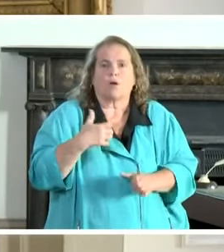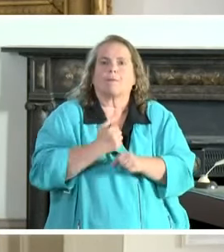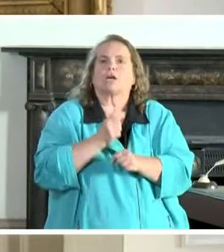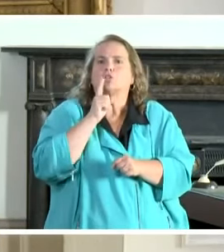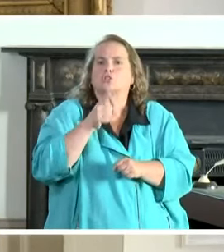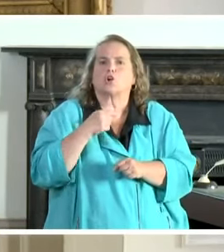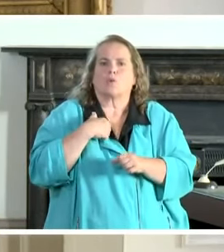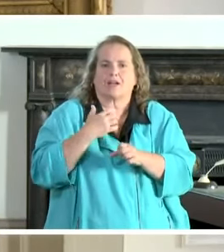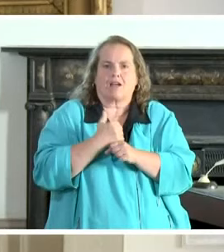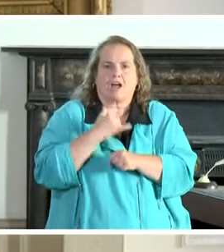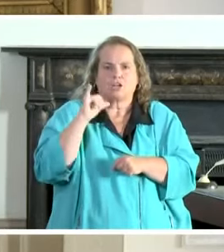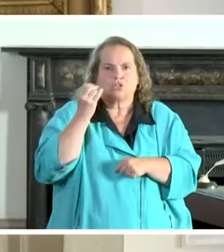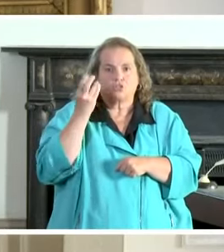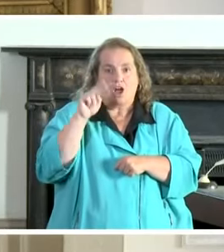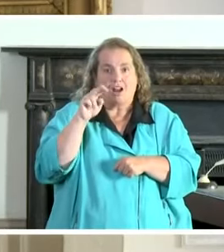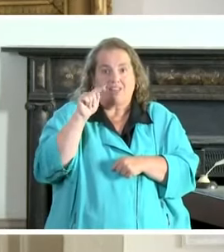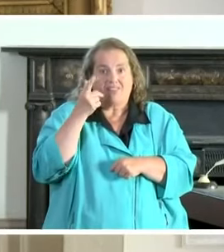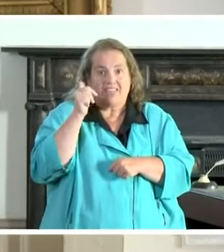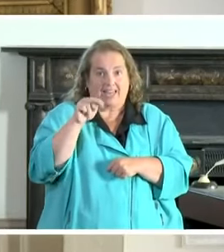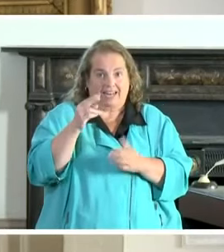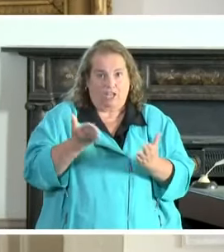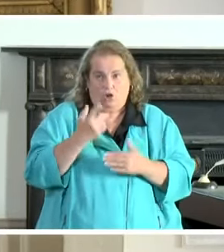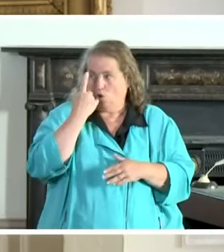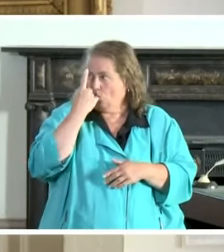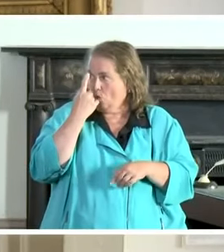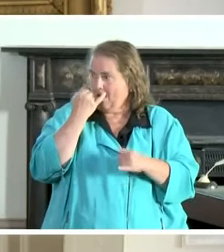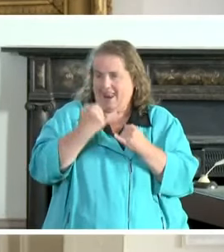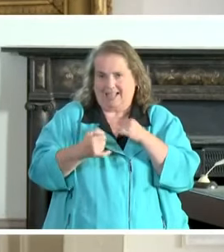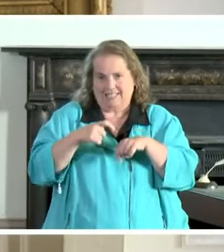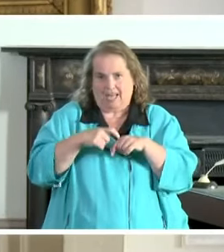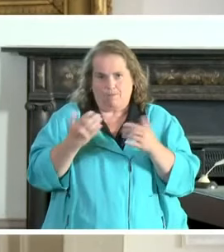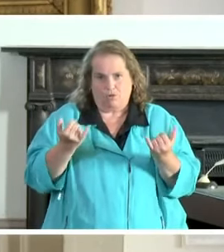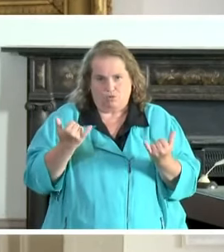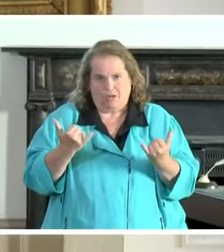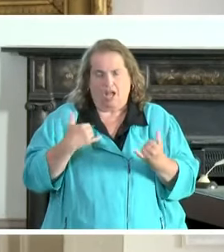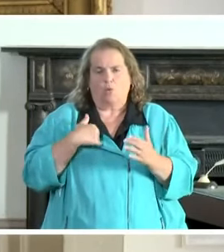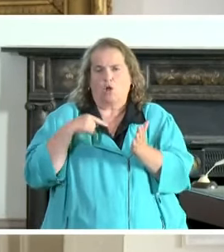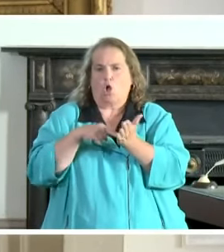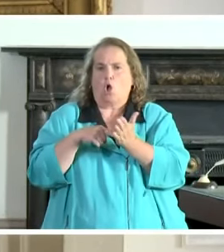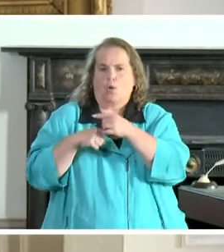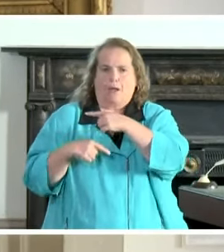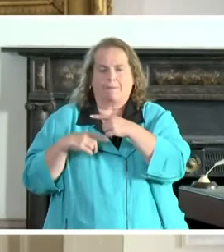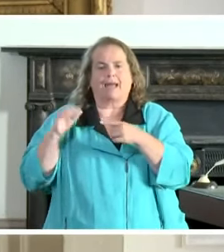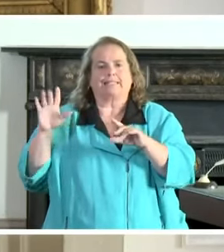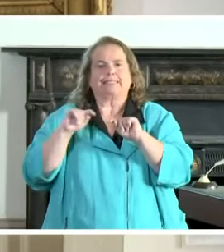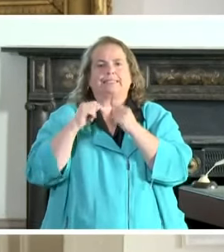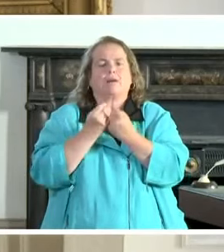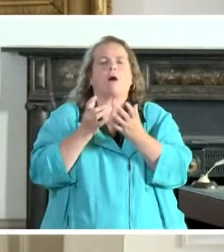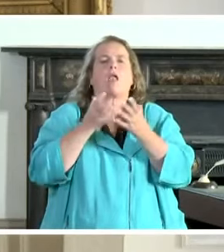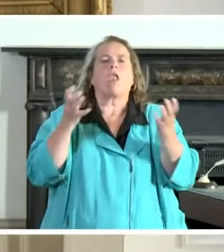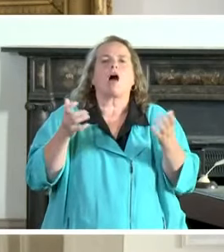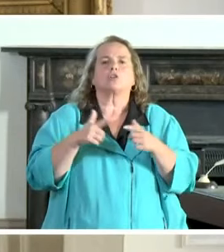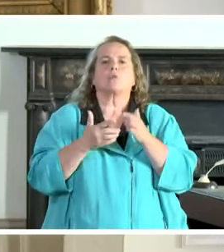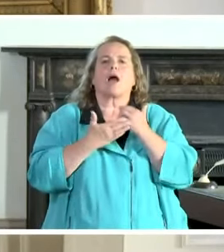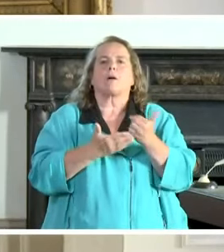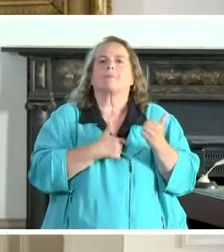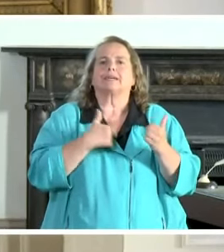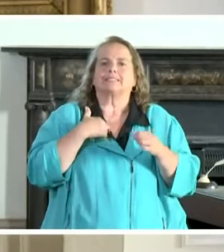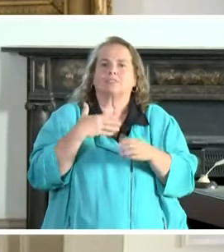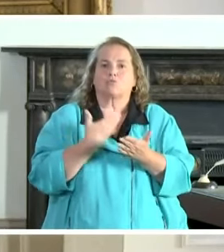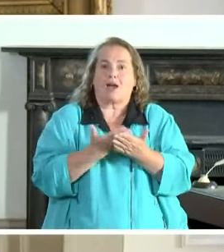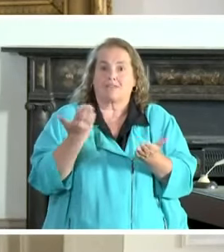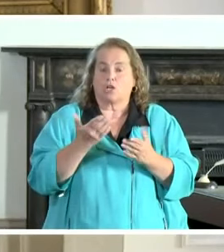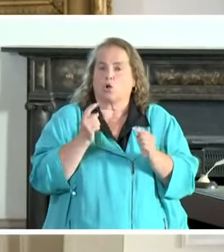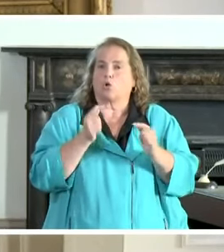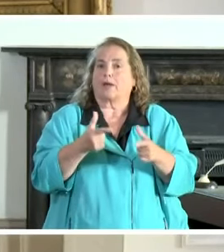sure we got Jonathan up here one last time today. We owe him and his team a lot to helping us get here as quickly as